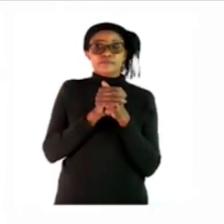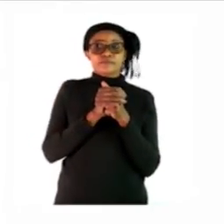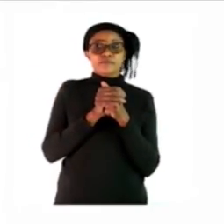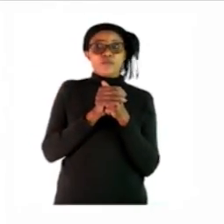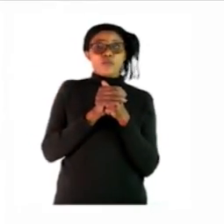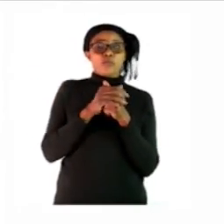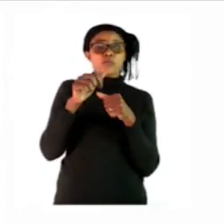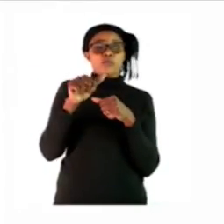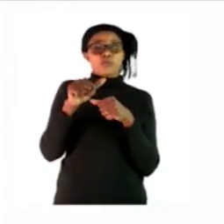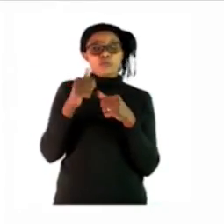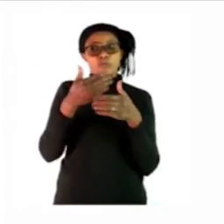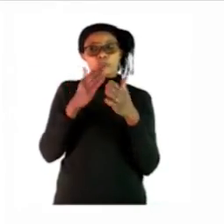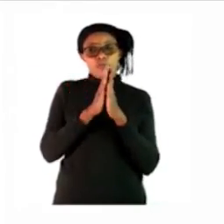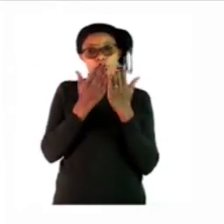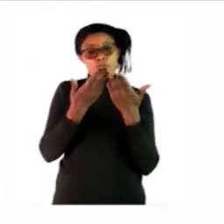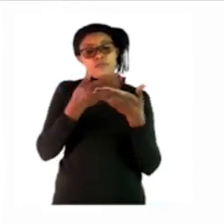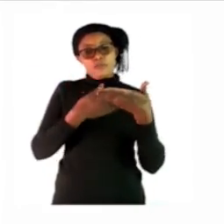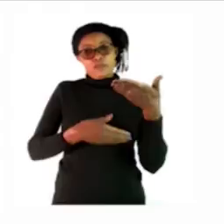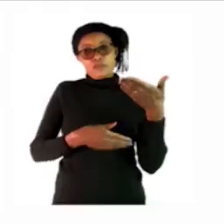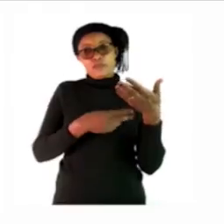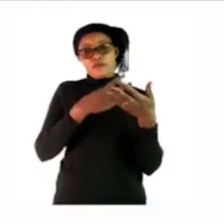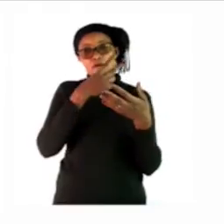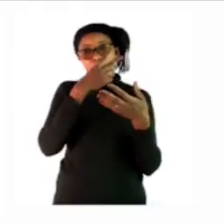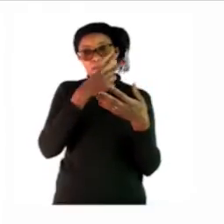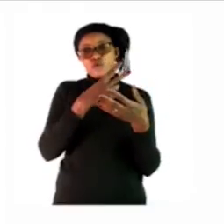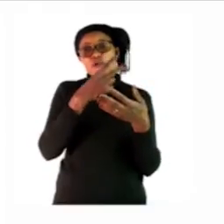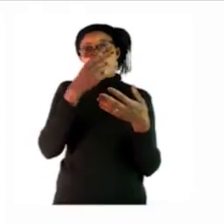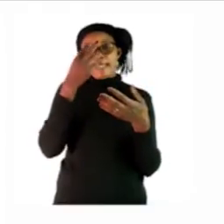page page 29